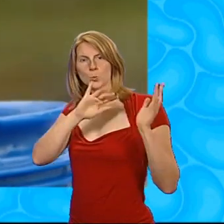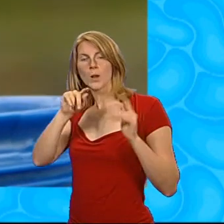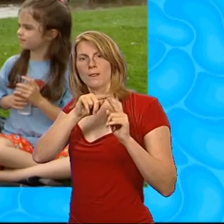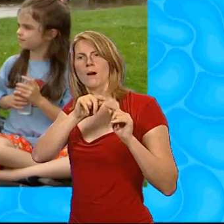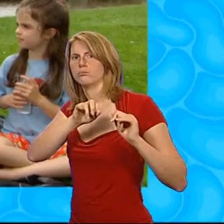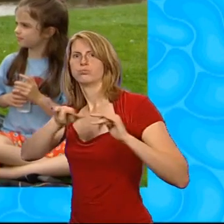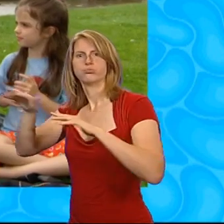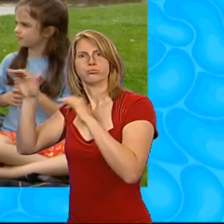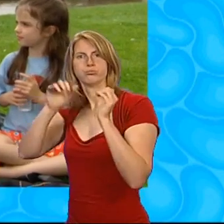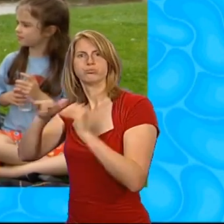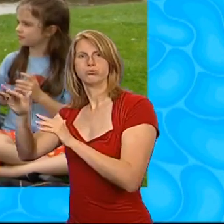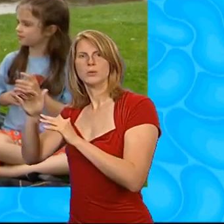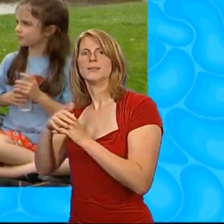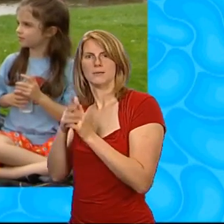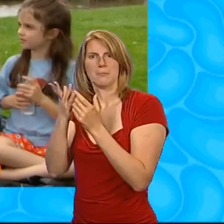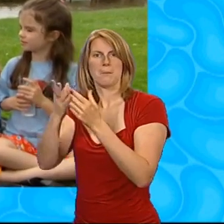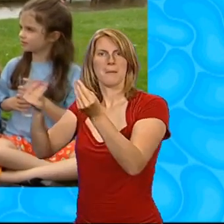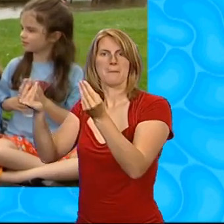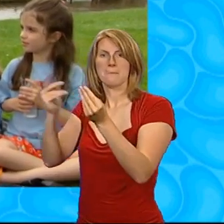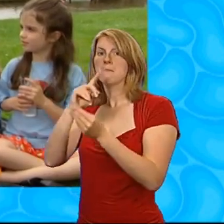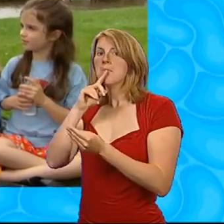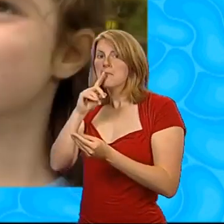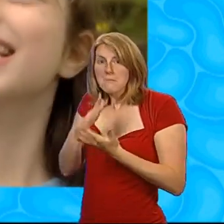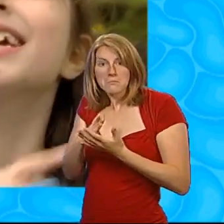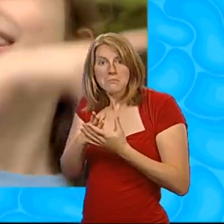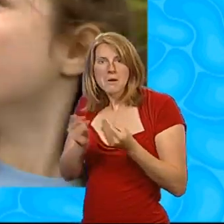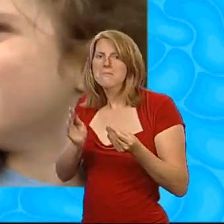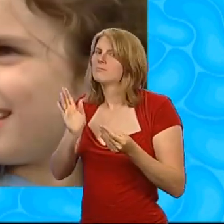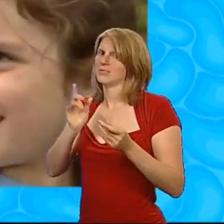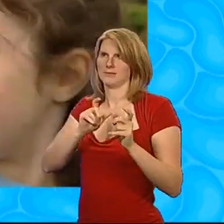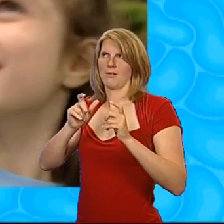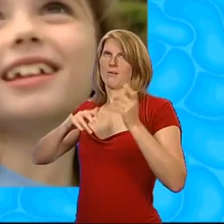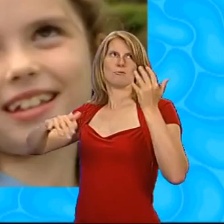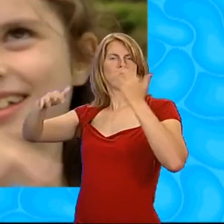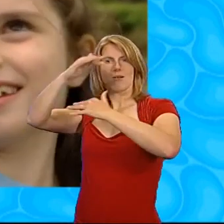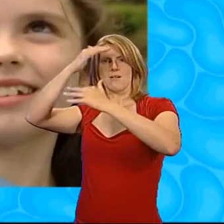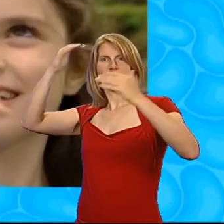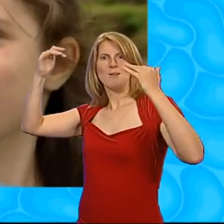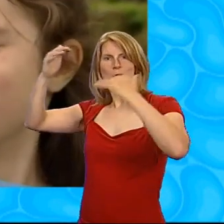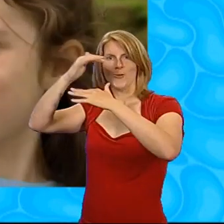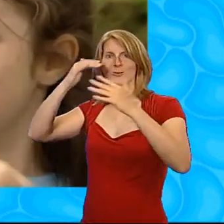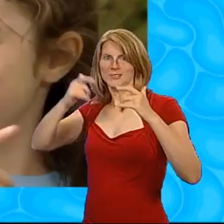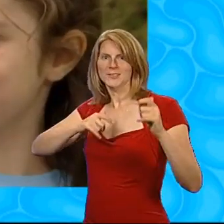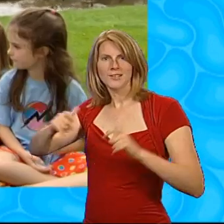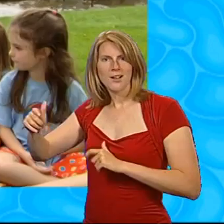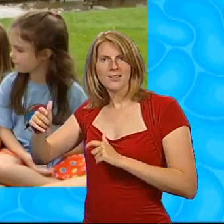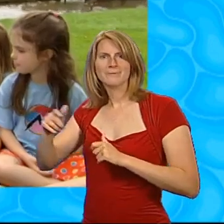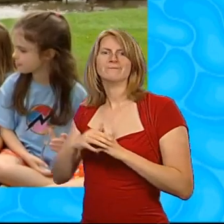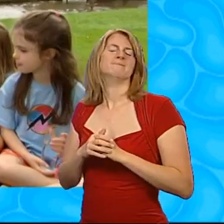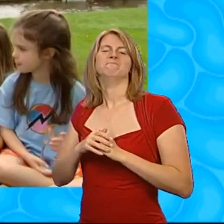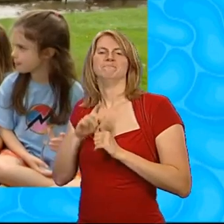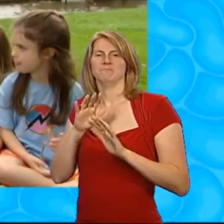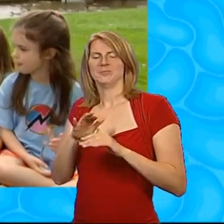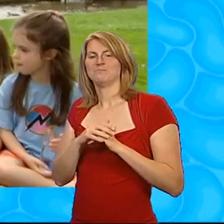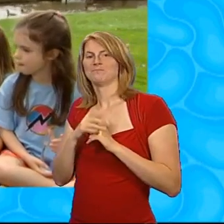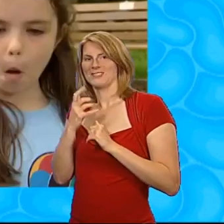And you may think it disappears, but it's still here, all around us, floating in the air. And I've got an experiment to